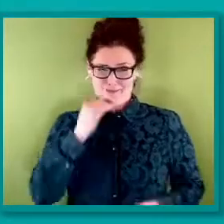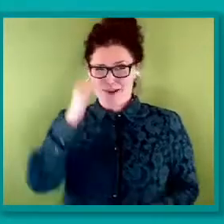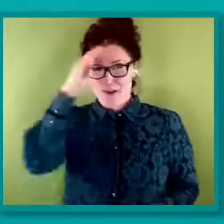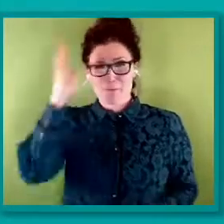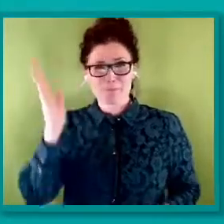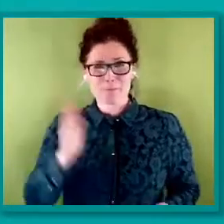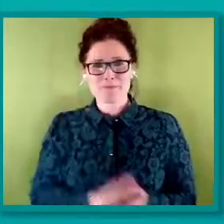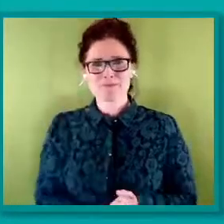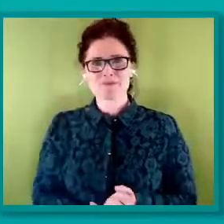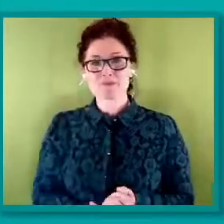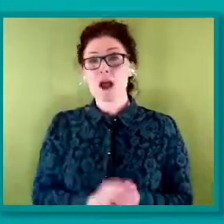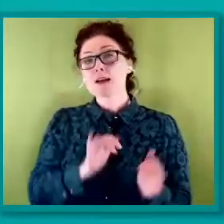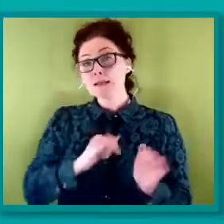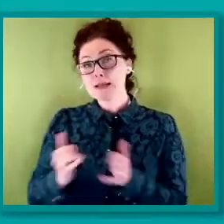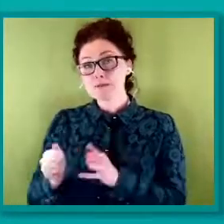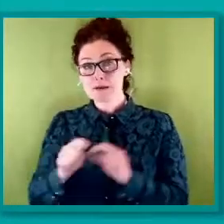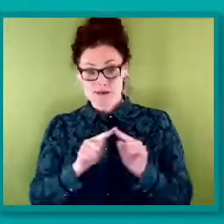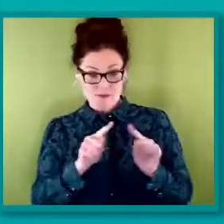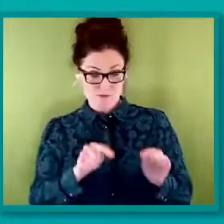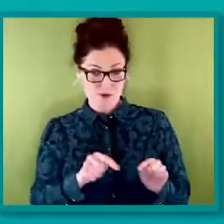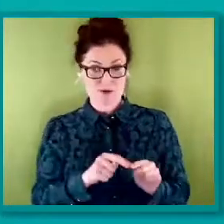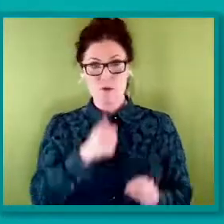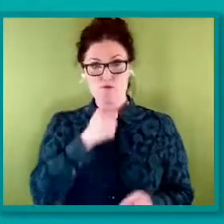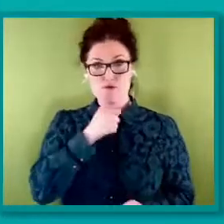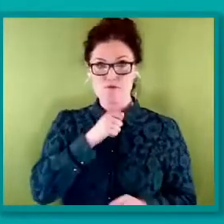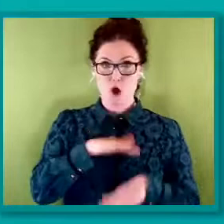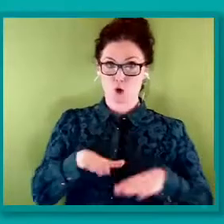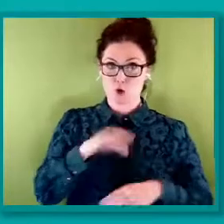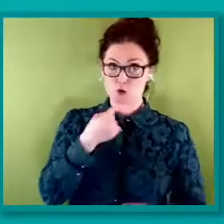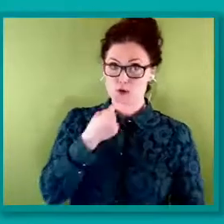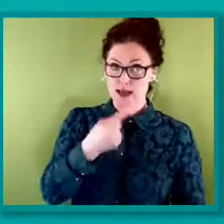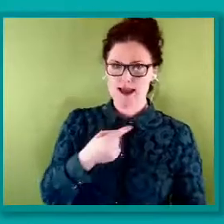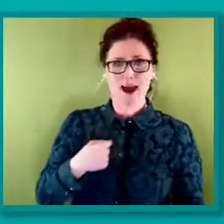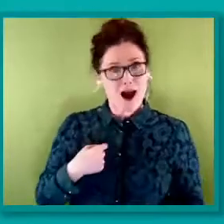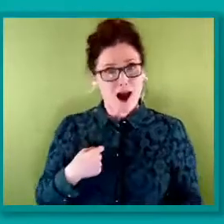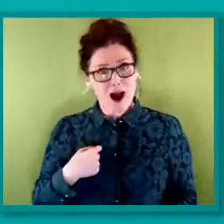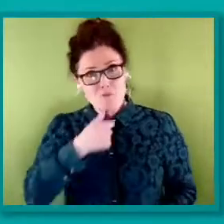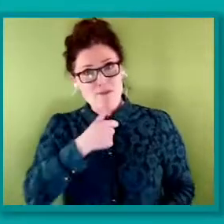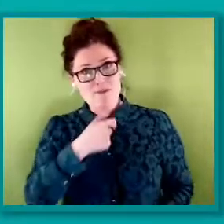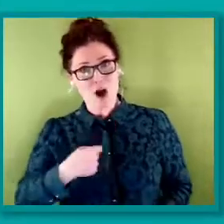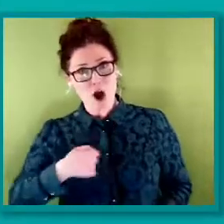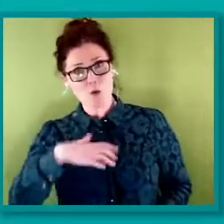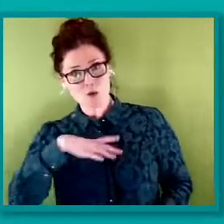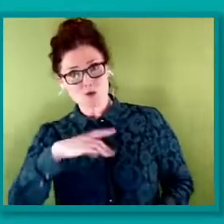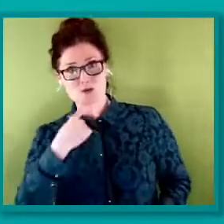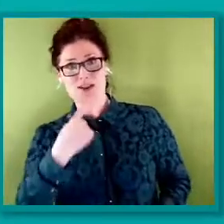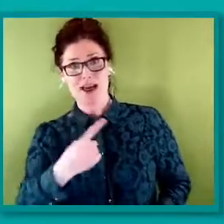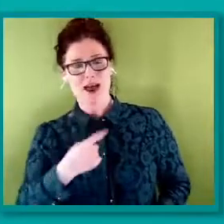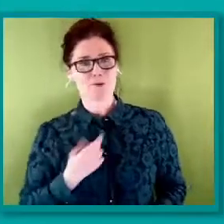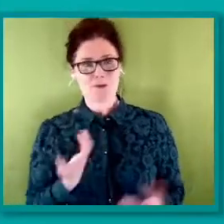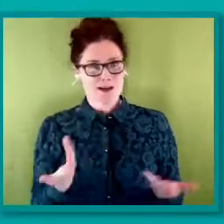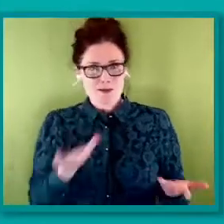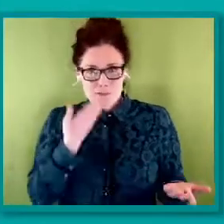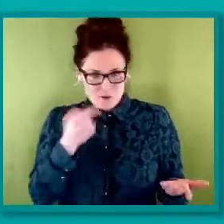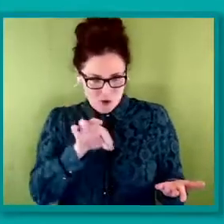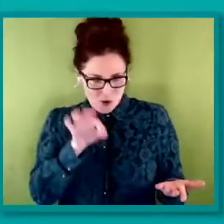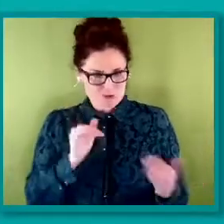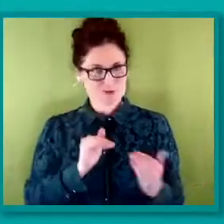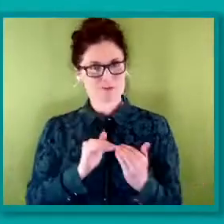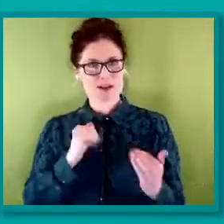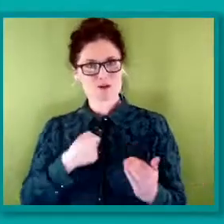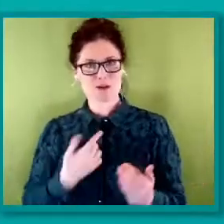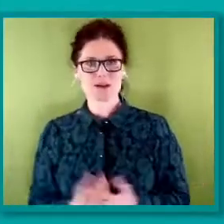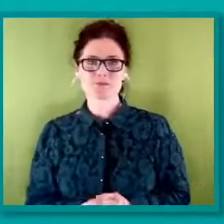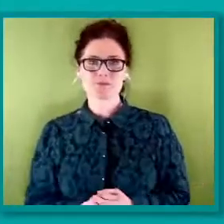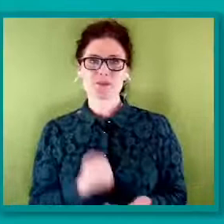box. Well, I do prefer to say. Just give me an option to do so. My passport records my gender as something